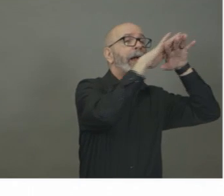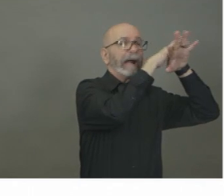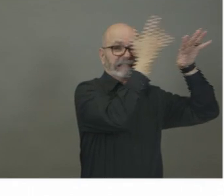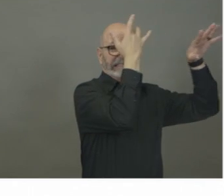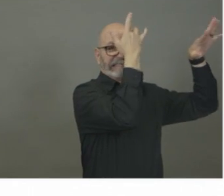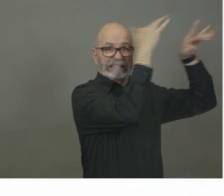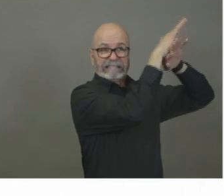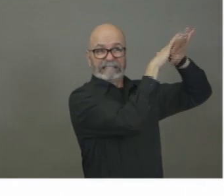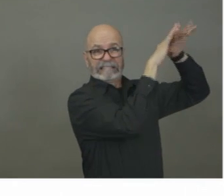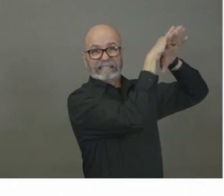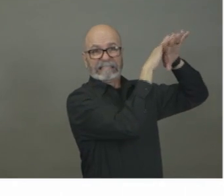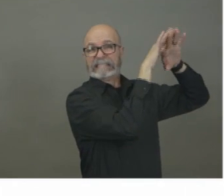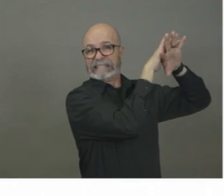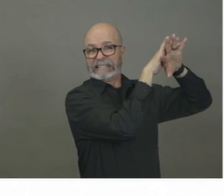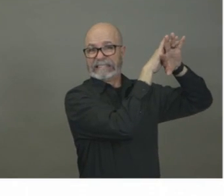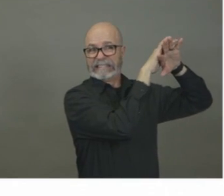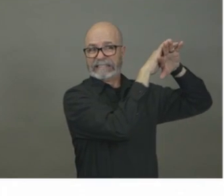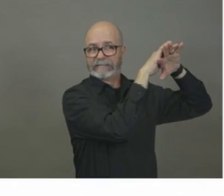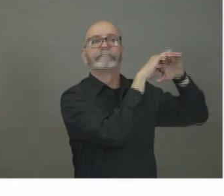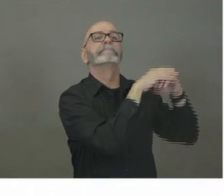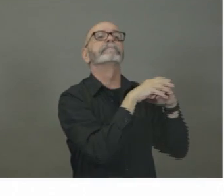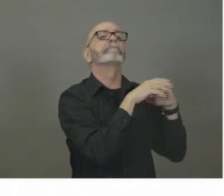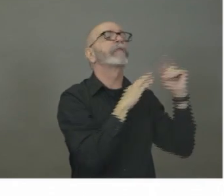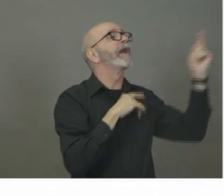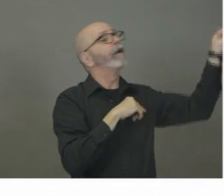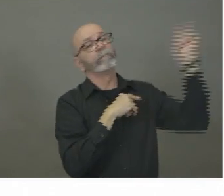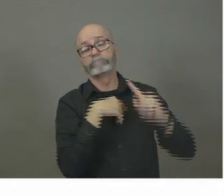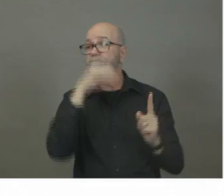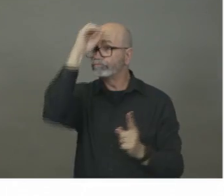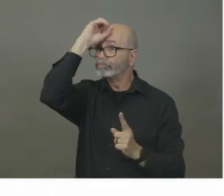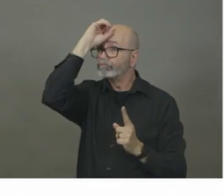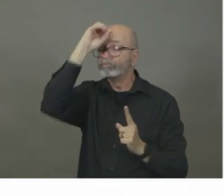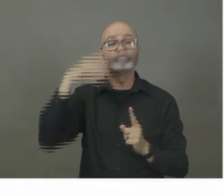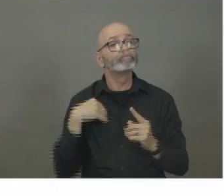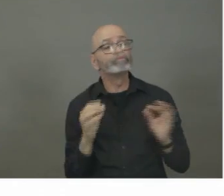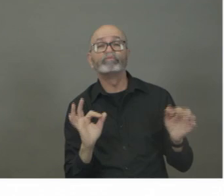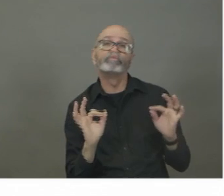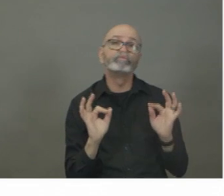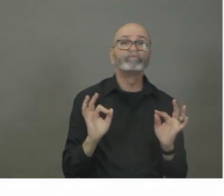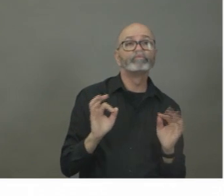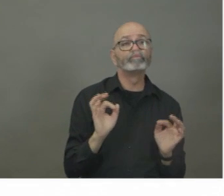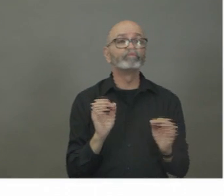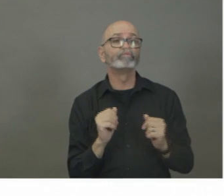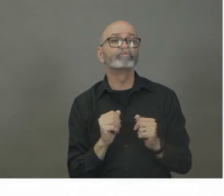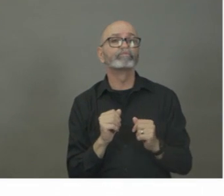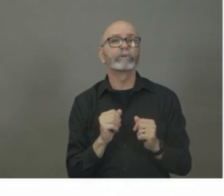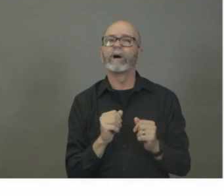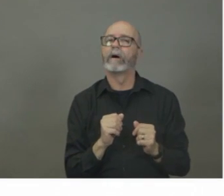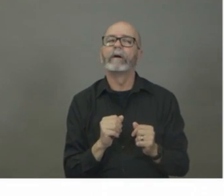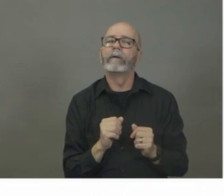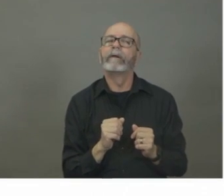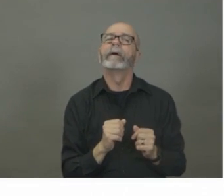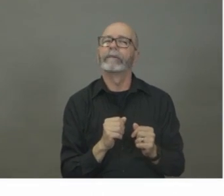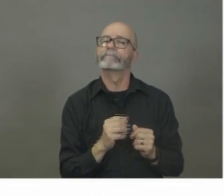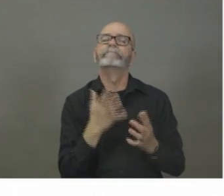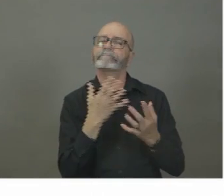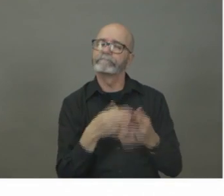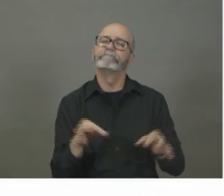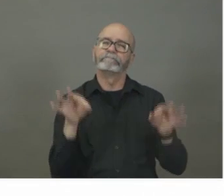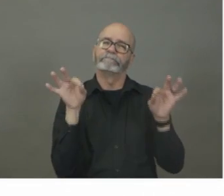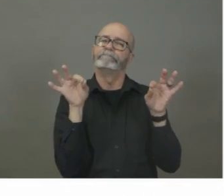that it is not brought back unknowingly in some cases and distributed through our health care system. So it really is about public health,